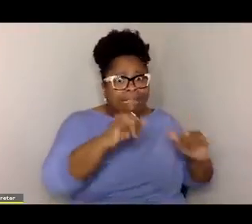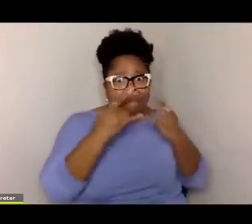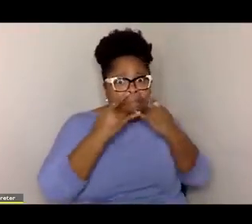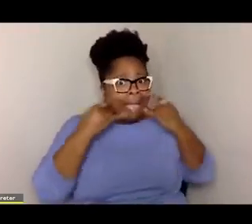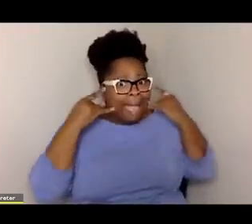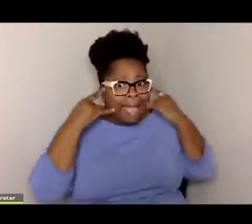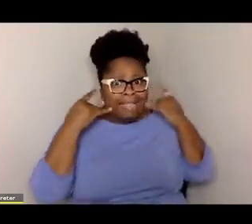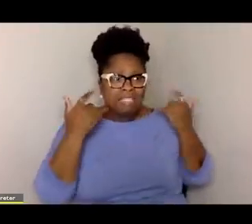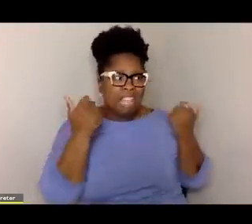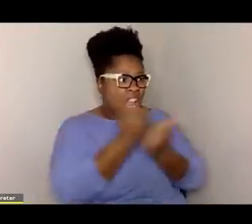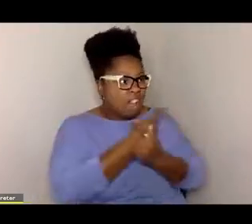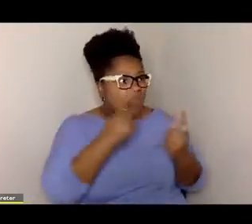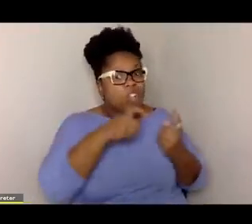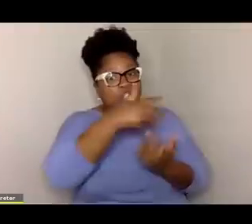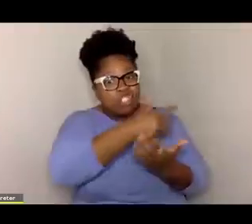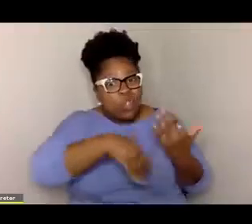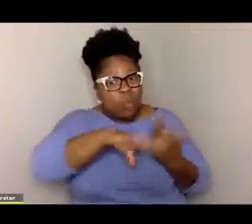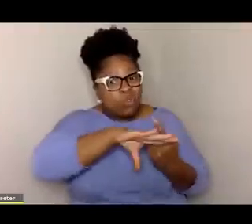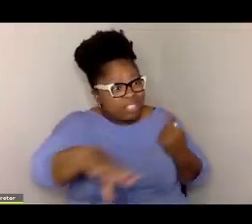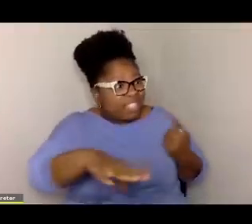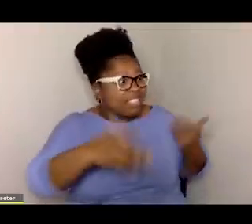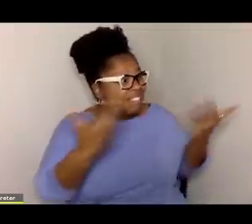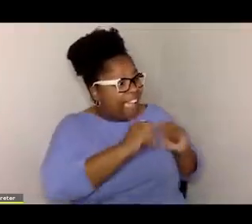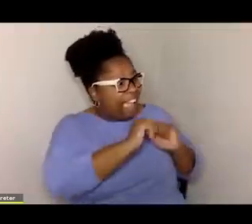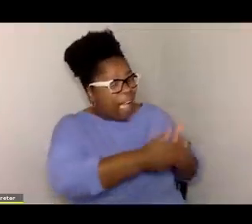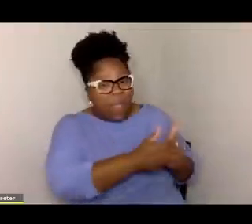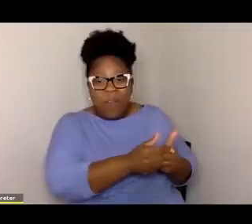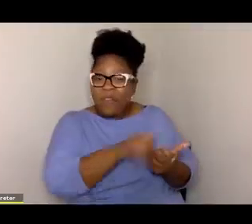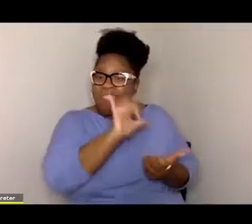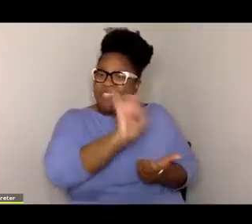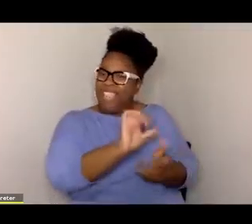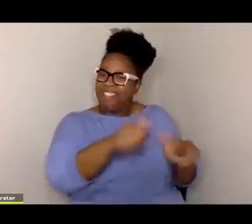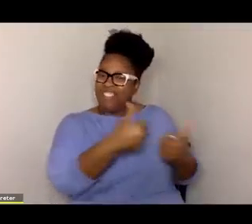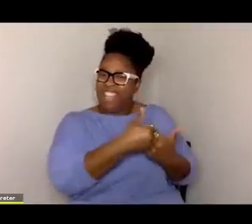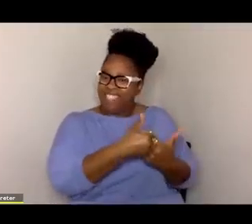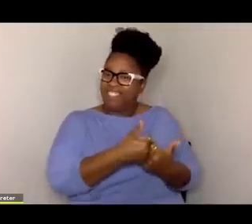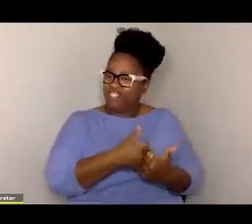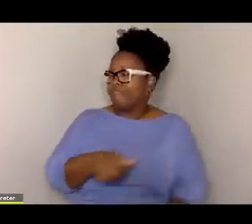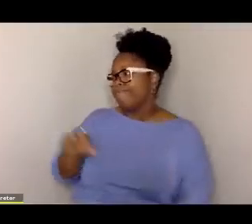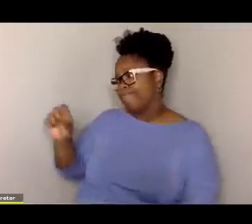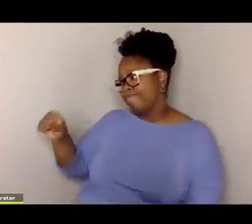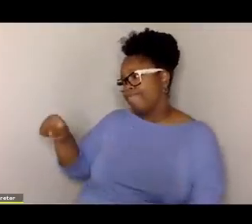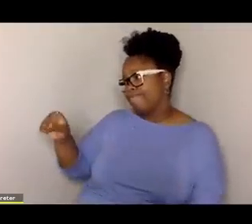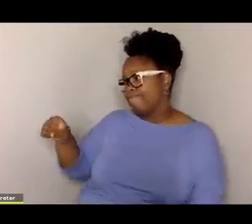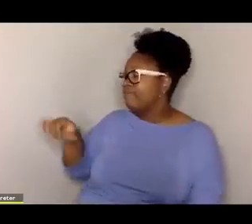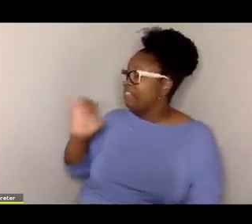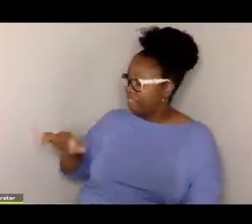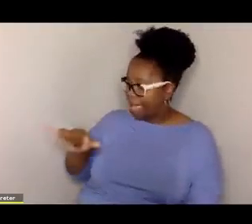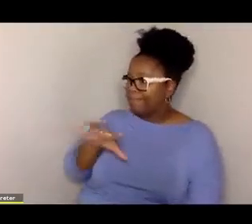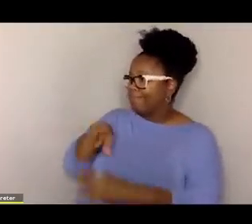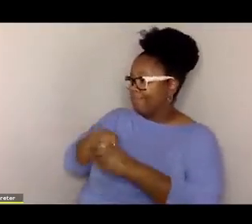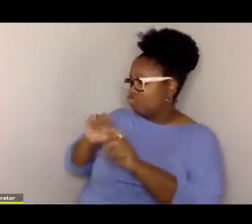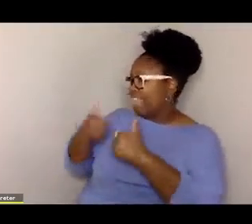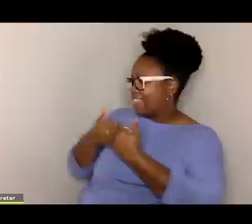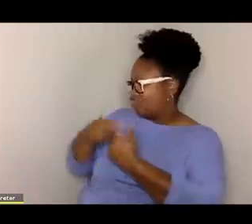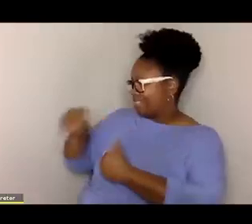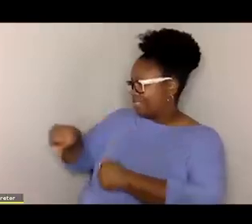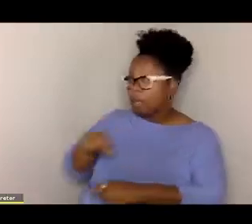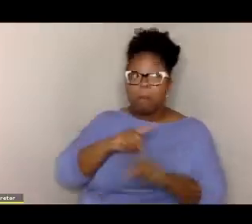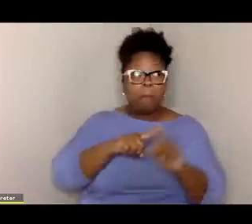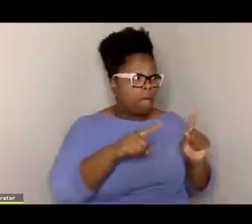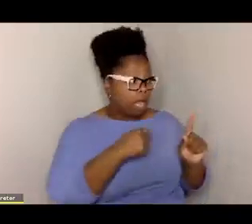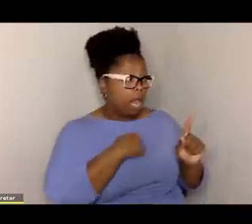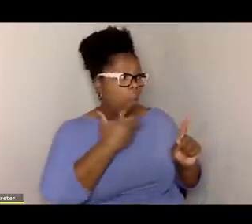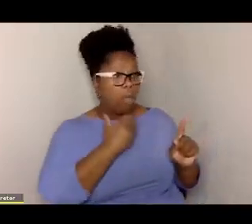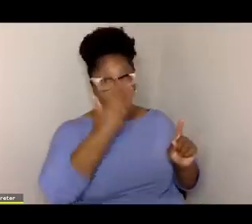all the kids are still wearing their masks and everybody's supposed to be social distancing. That's part of the challenge. Yes. It is part of the